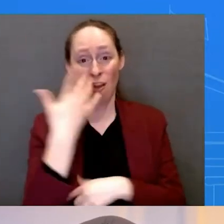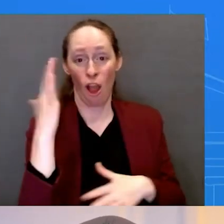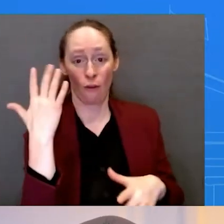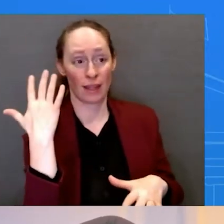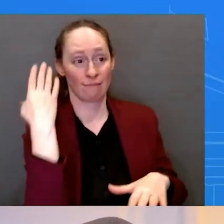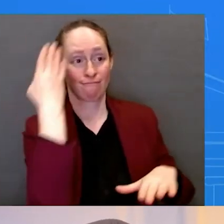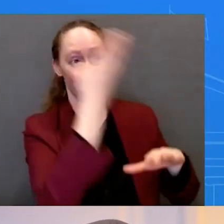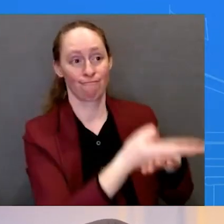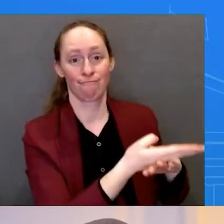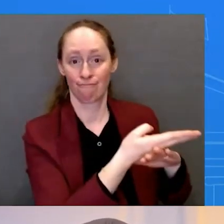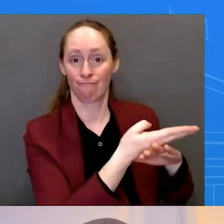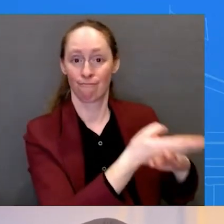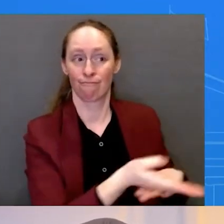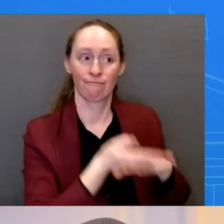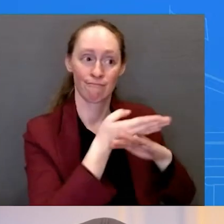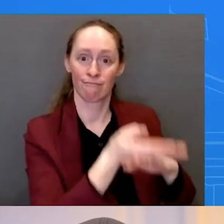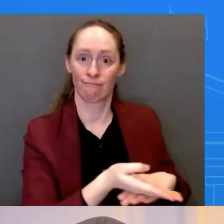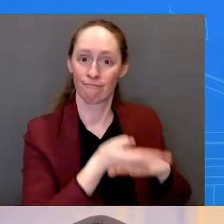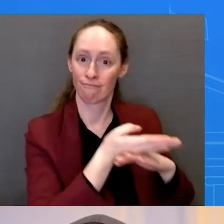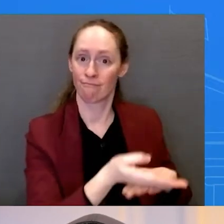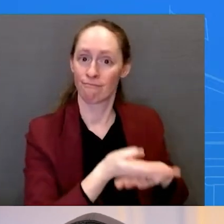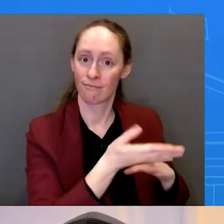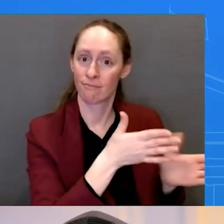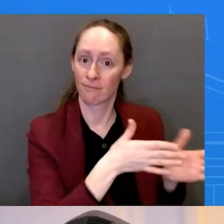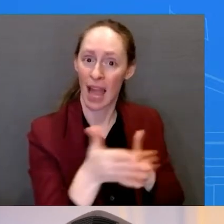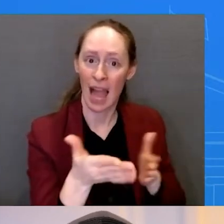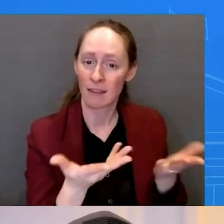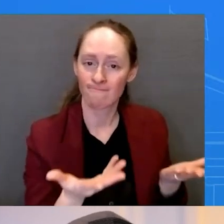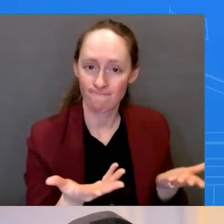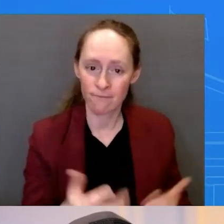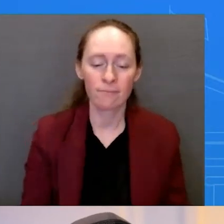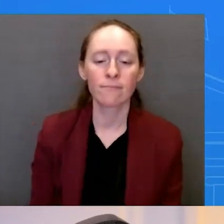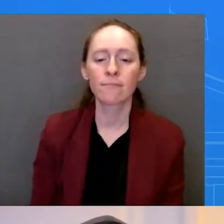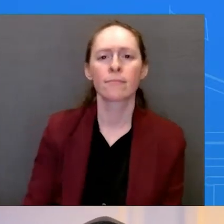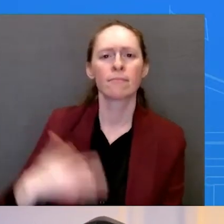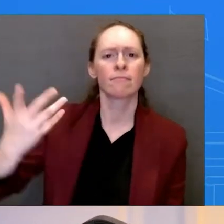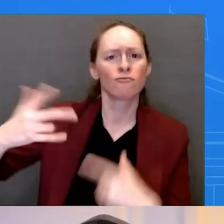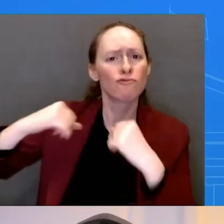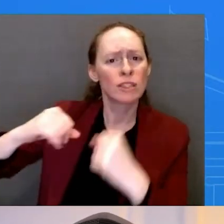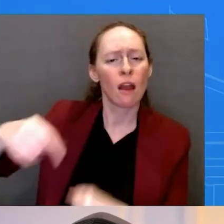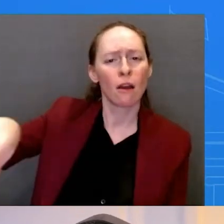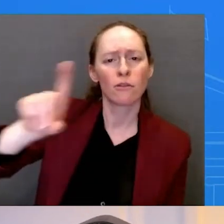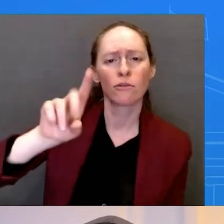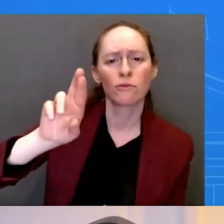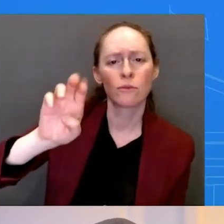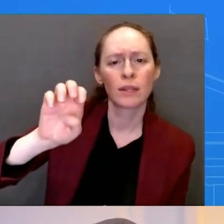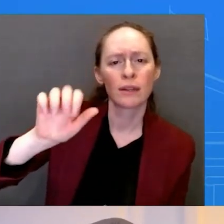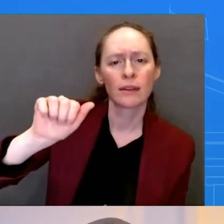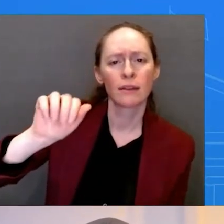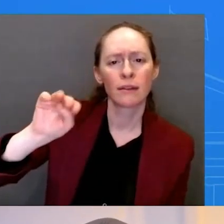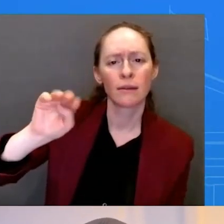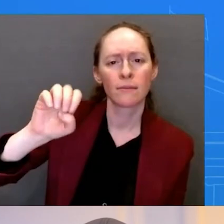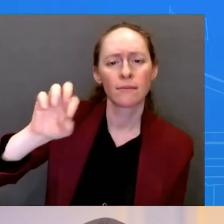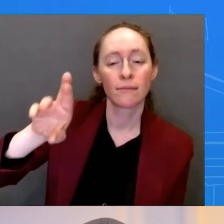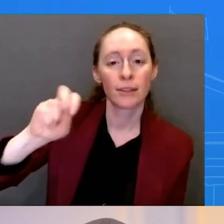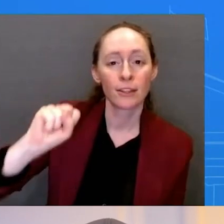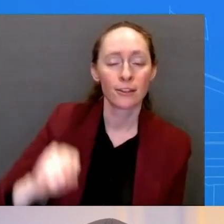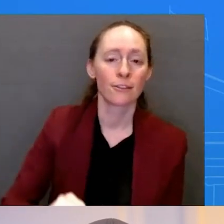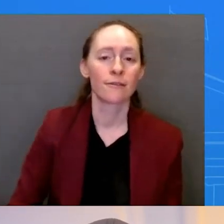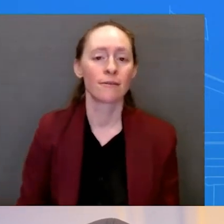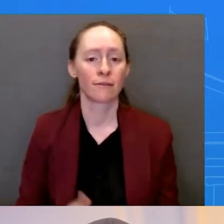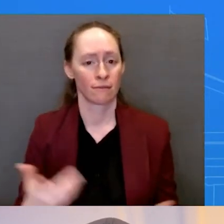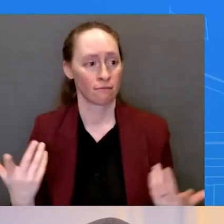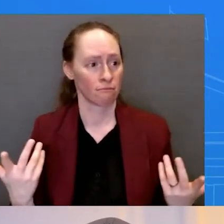dreamers, cutting down the asylum buildup that we have been seeing, especially because of what